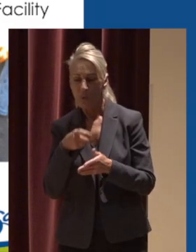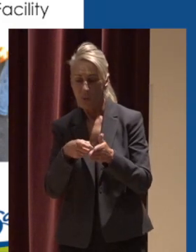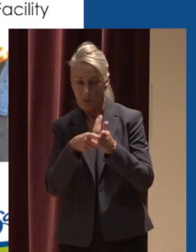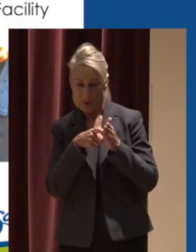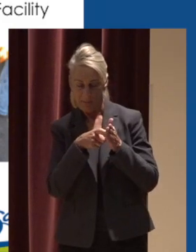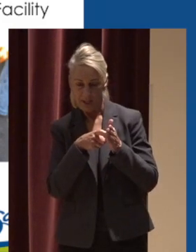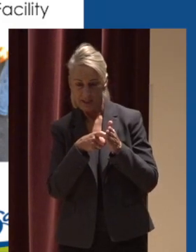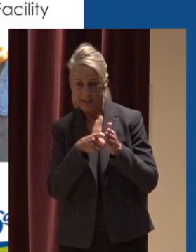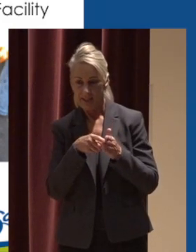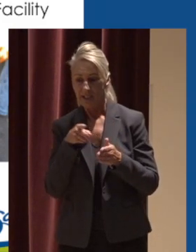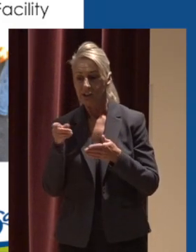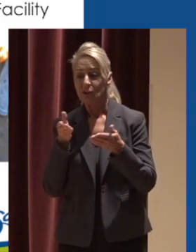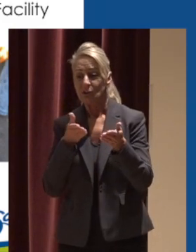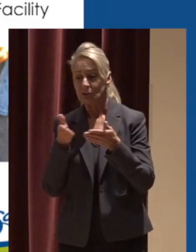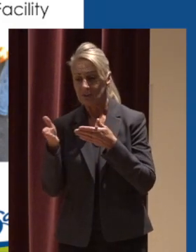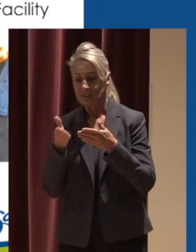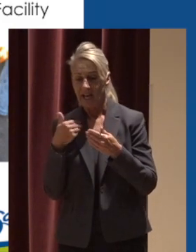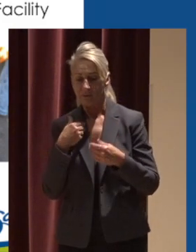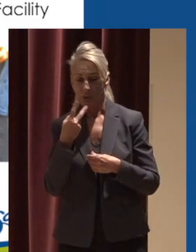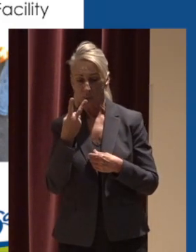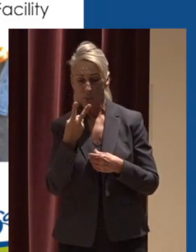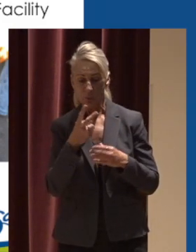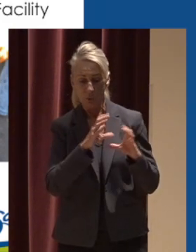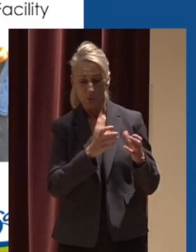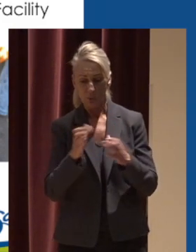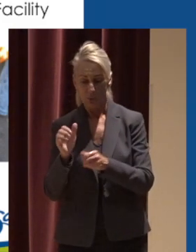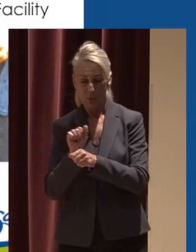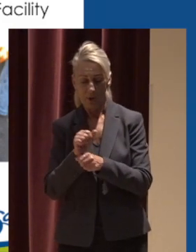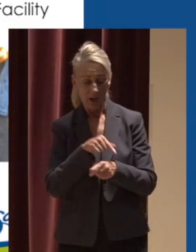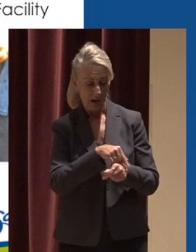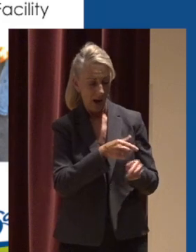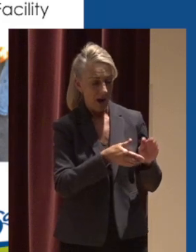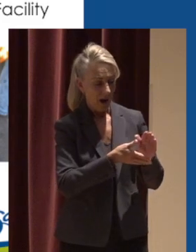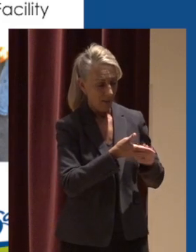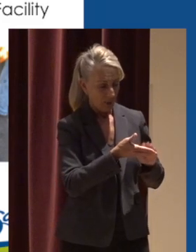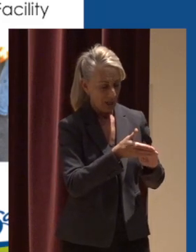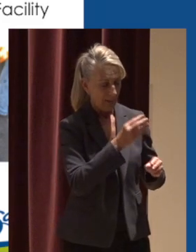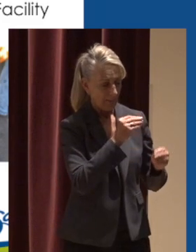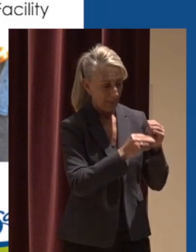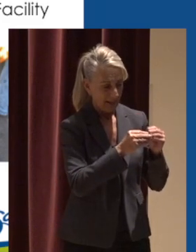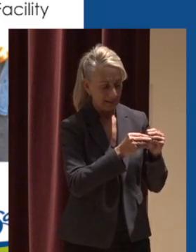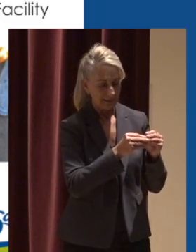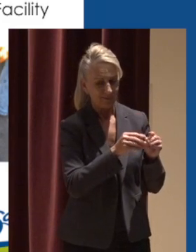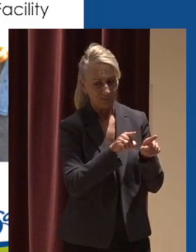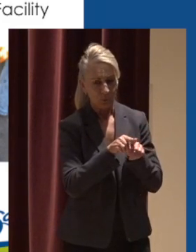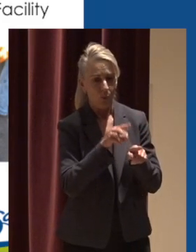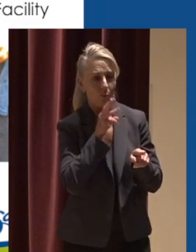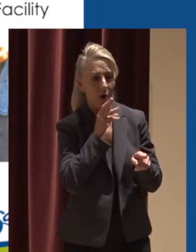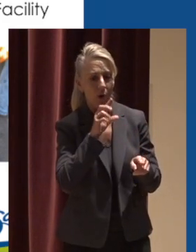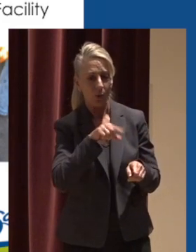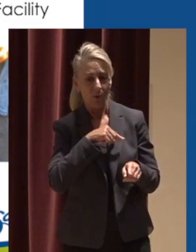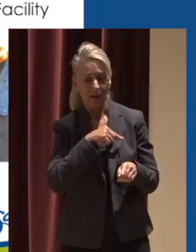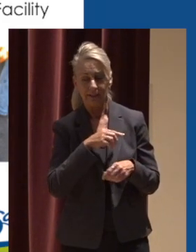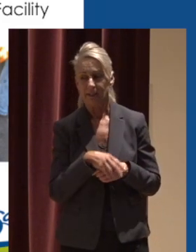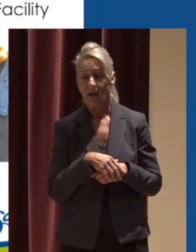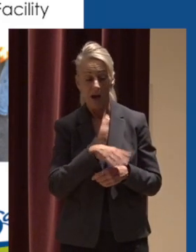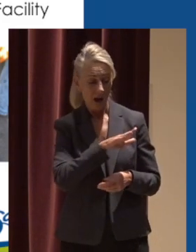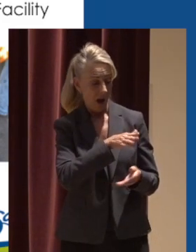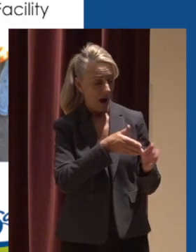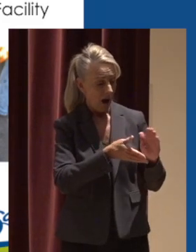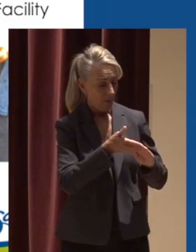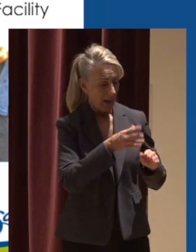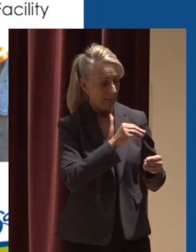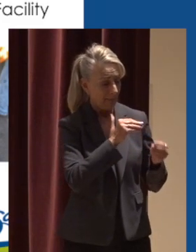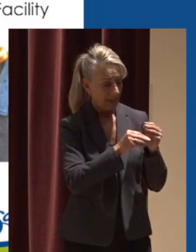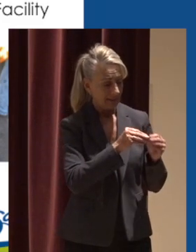stormwater services and broken into two work groups operations and maintenance as well as water quality our operations and maintenance section